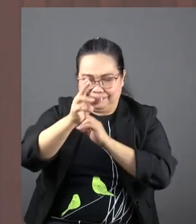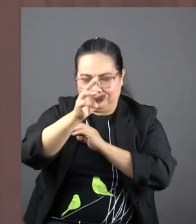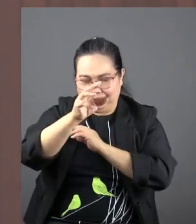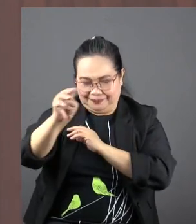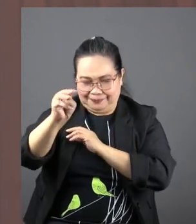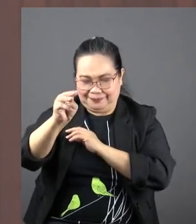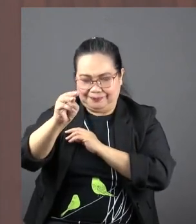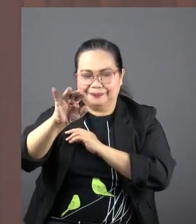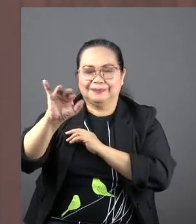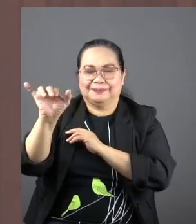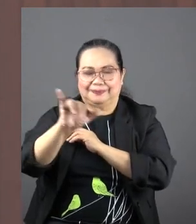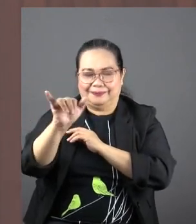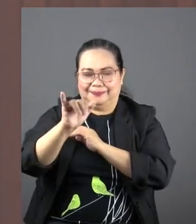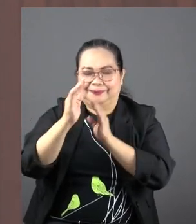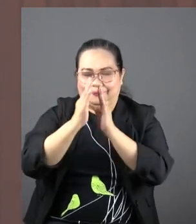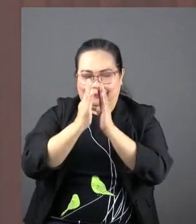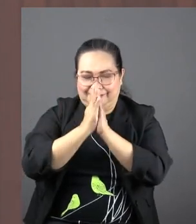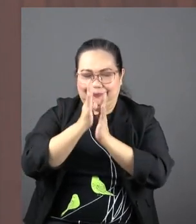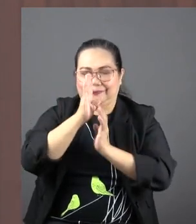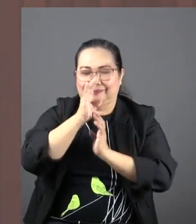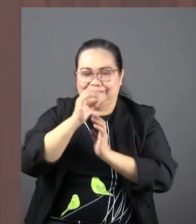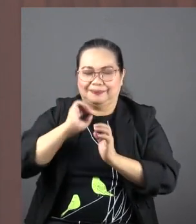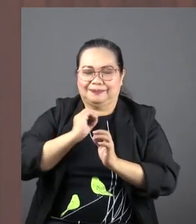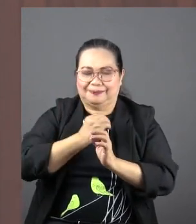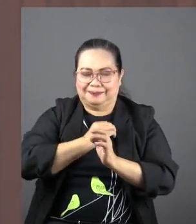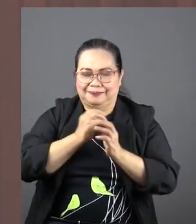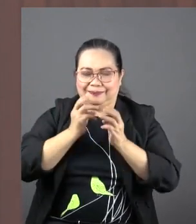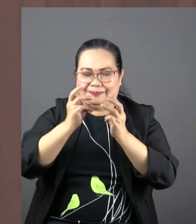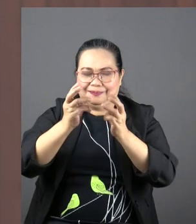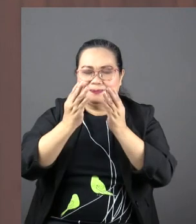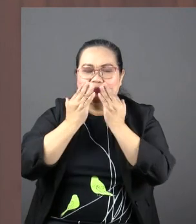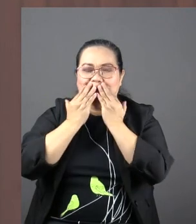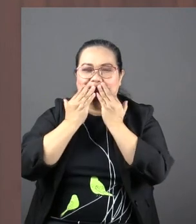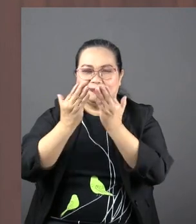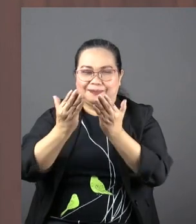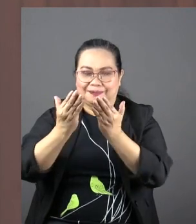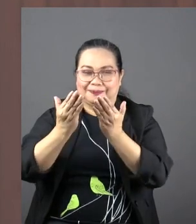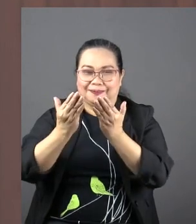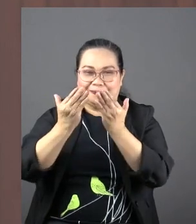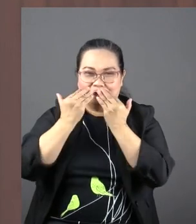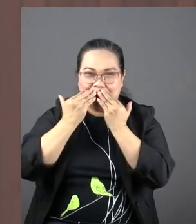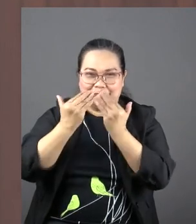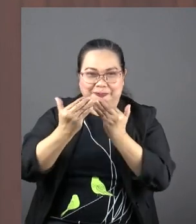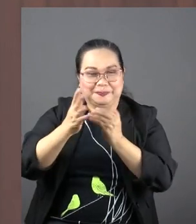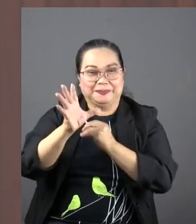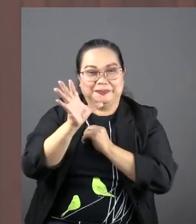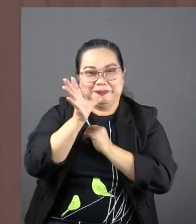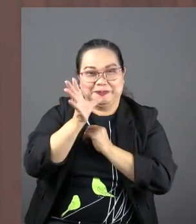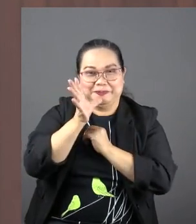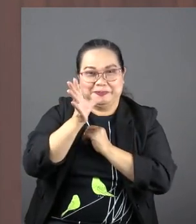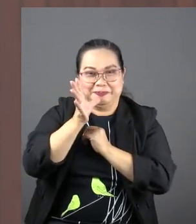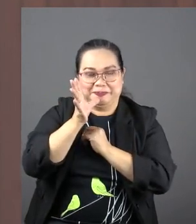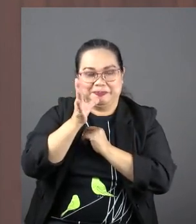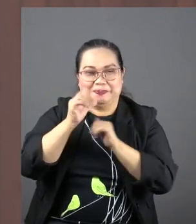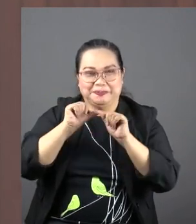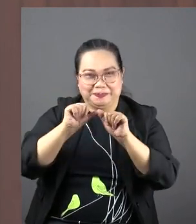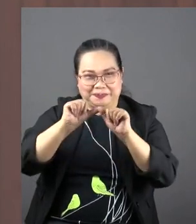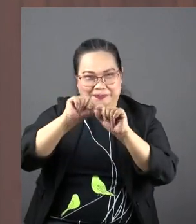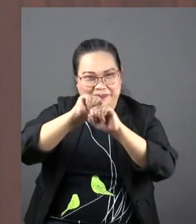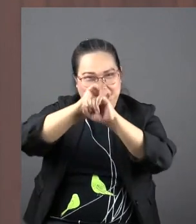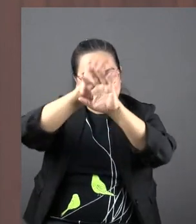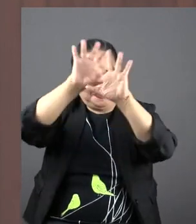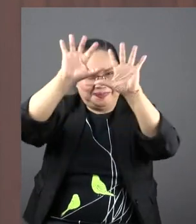as well as this prayer, be our way of saying, thank you, moms. Keep your light